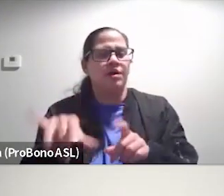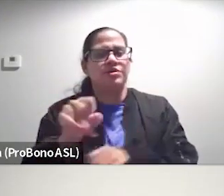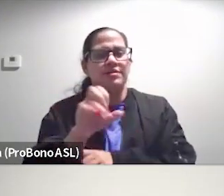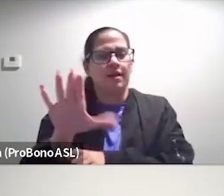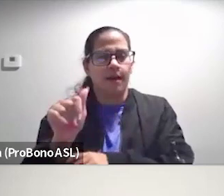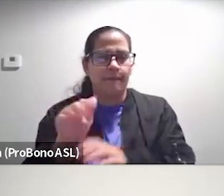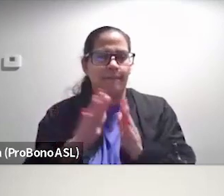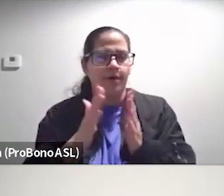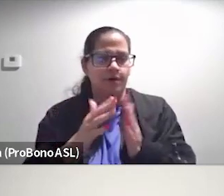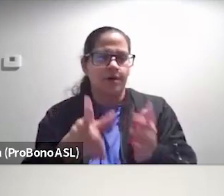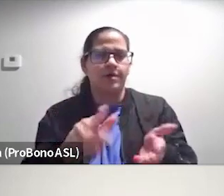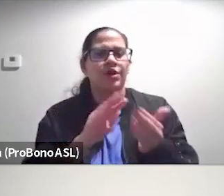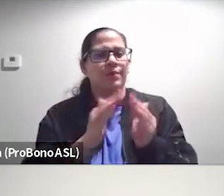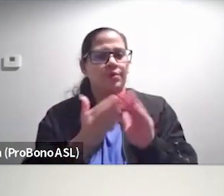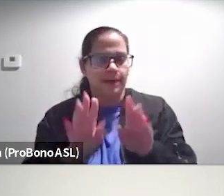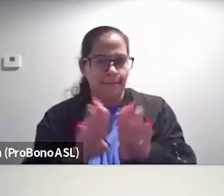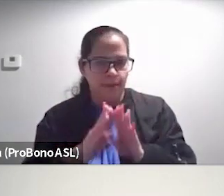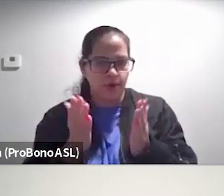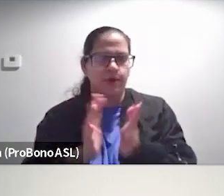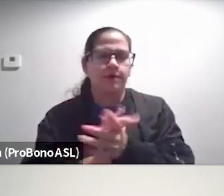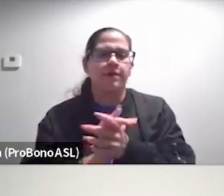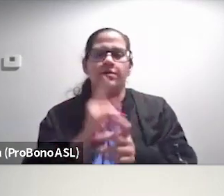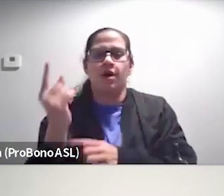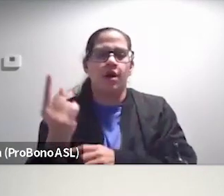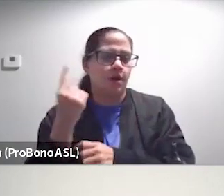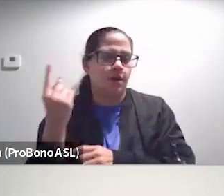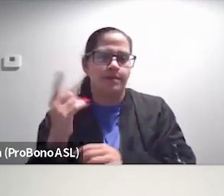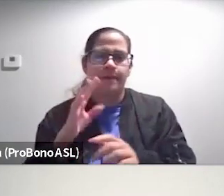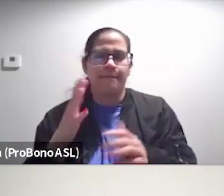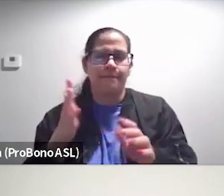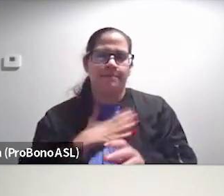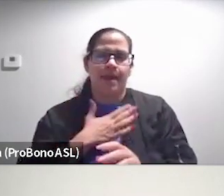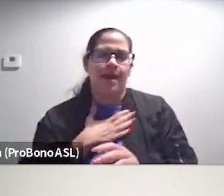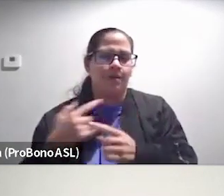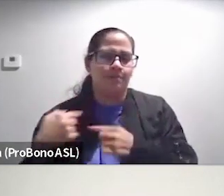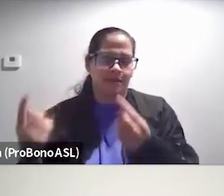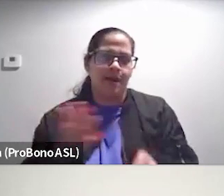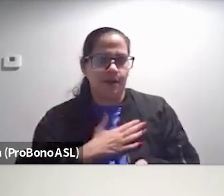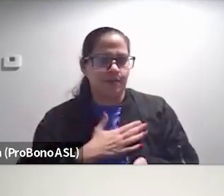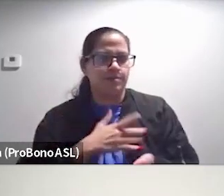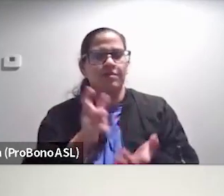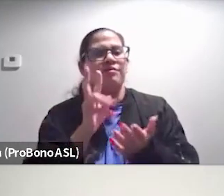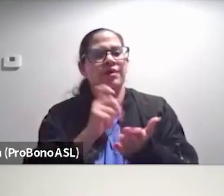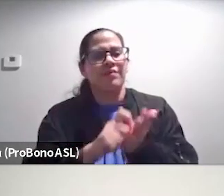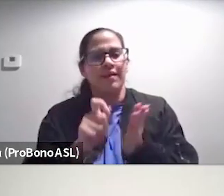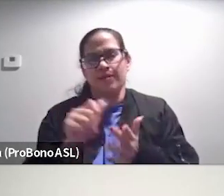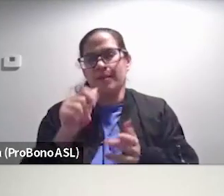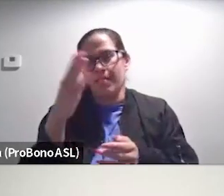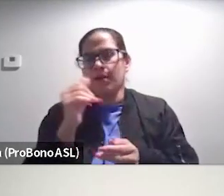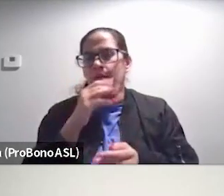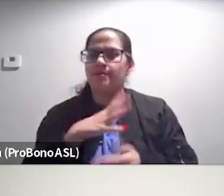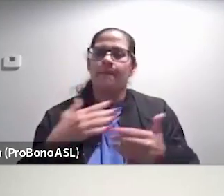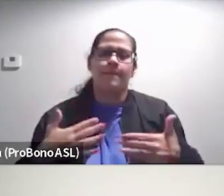um, which is a community book, uh, is It's Always Been Ours, Rewriting the Story of Black Women's Bodies.